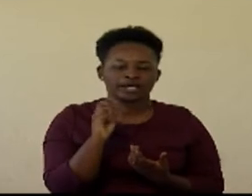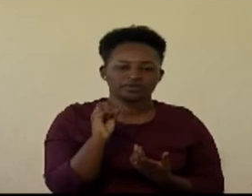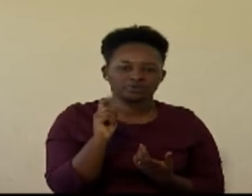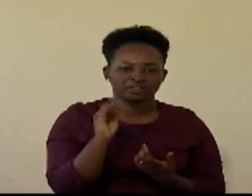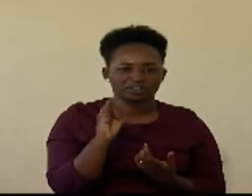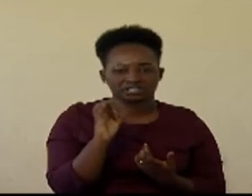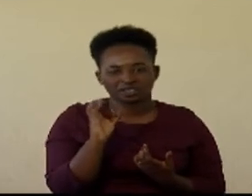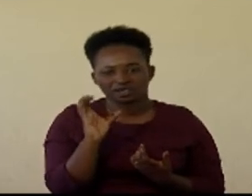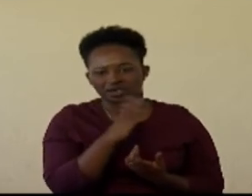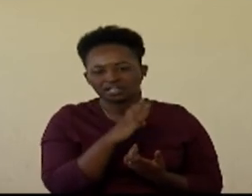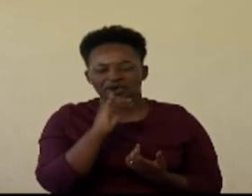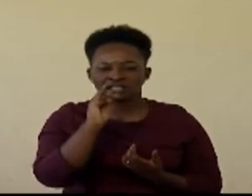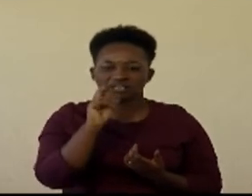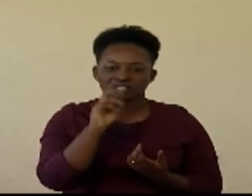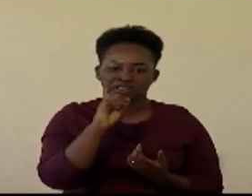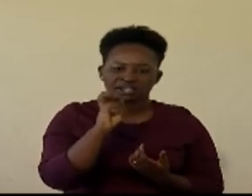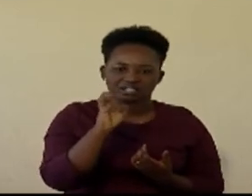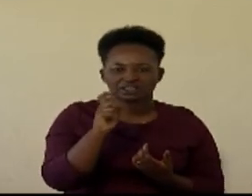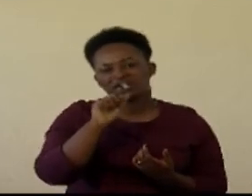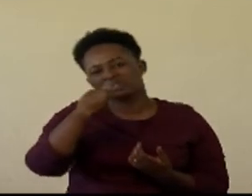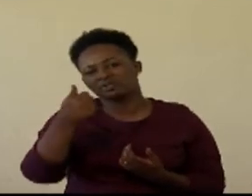you're in area, and you still go through the same thing again.